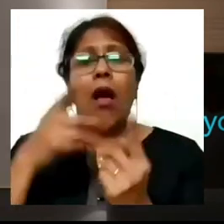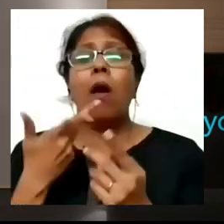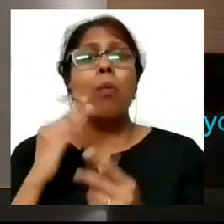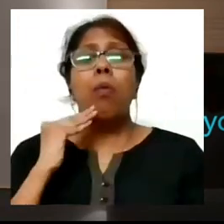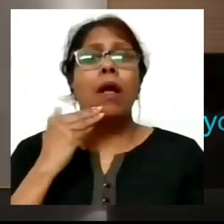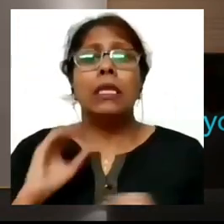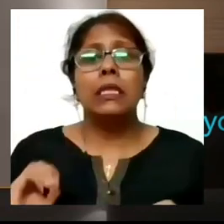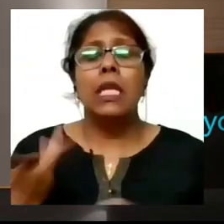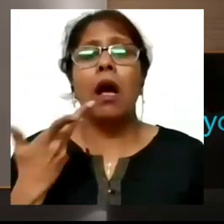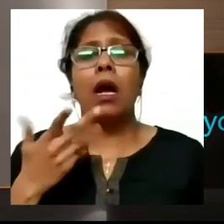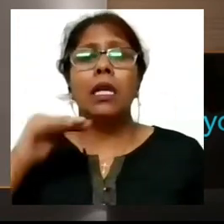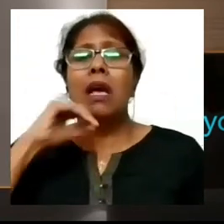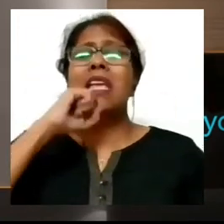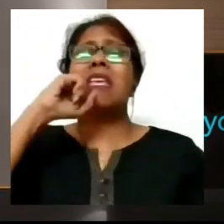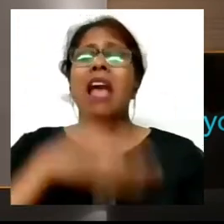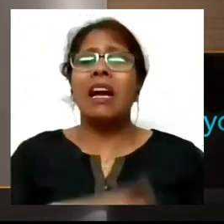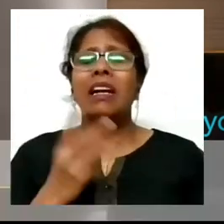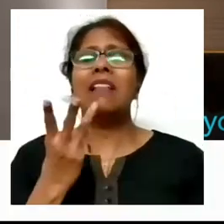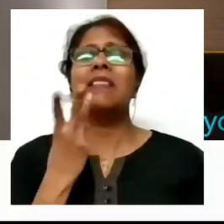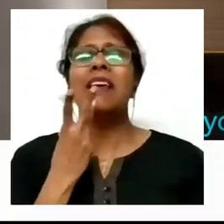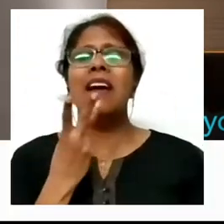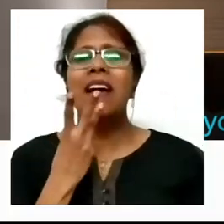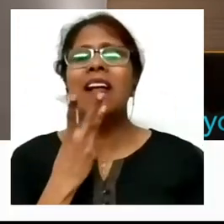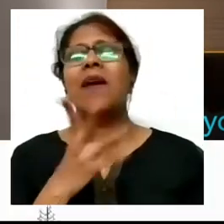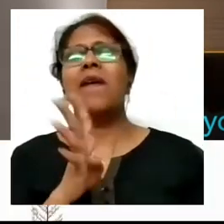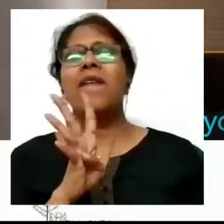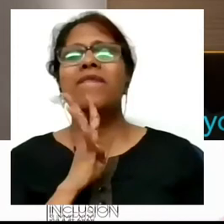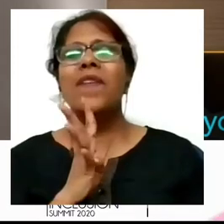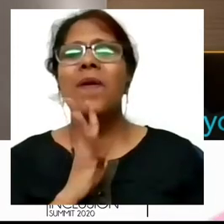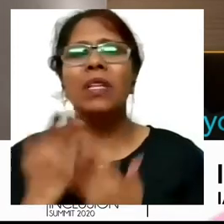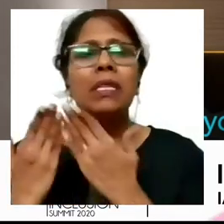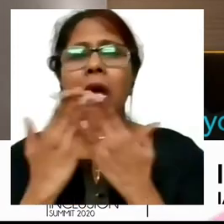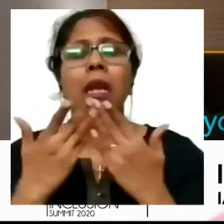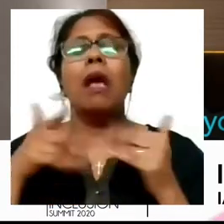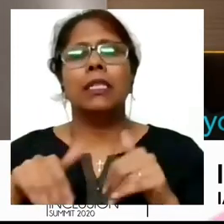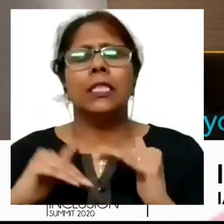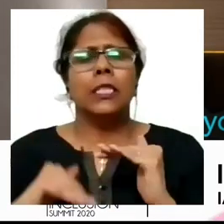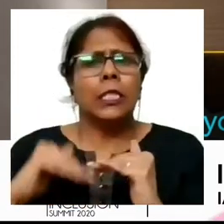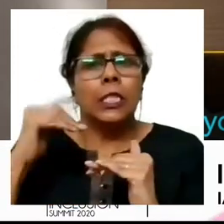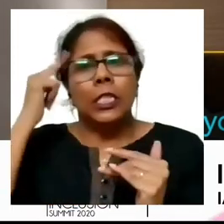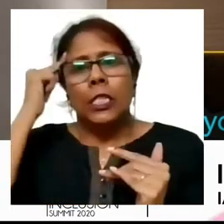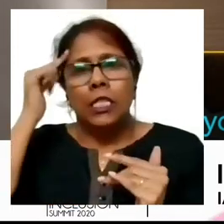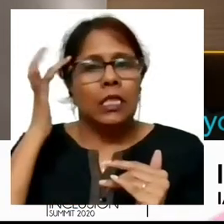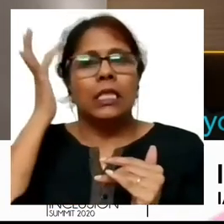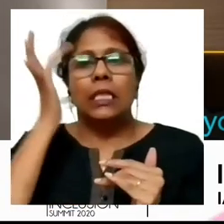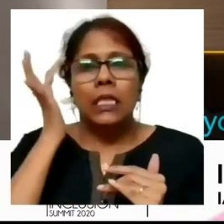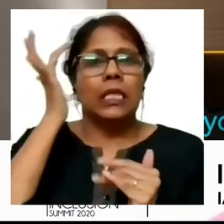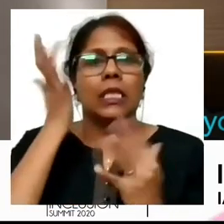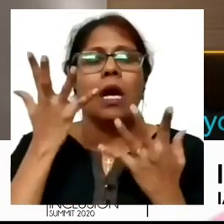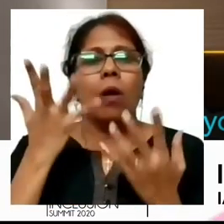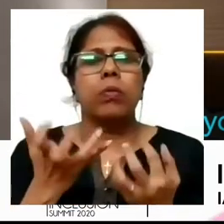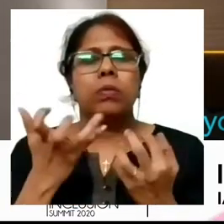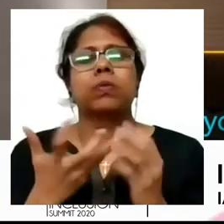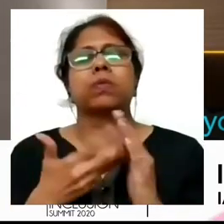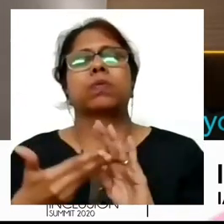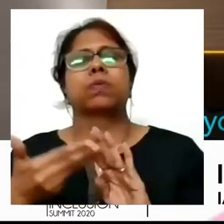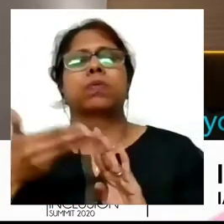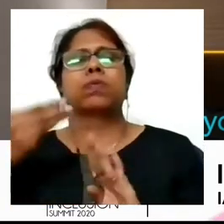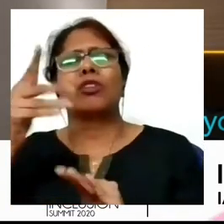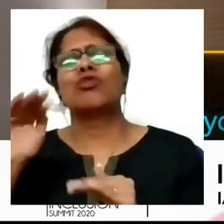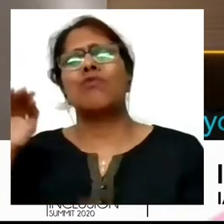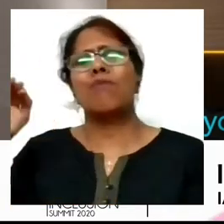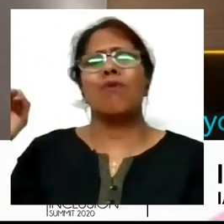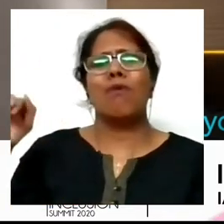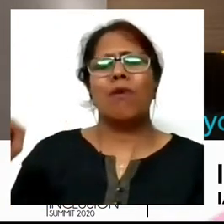but you know after that I moved to that time I was in Merit a small town in UP well not really all that small but yeah